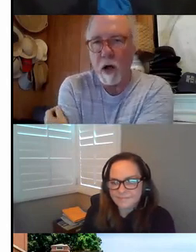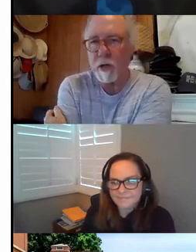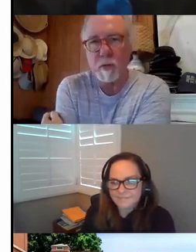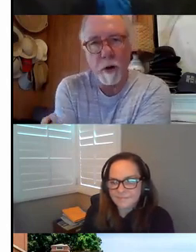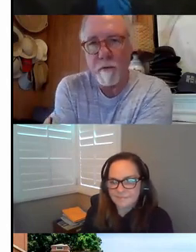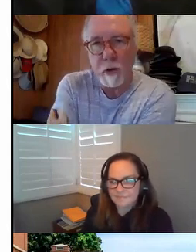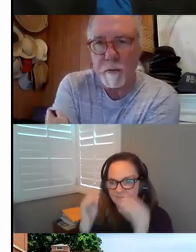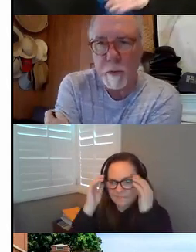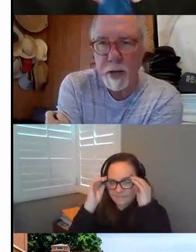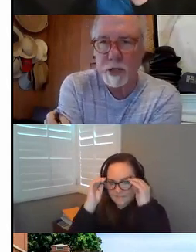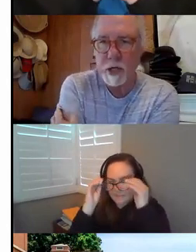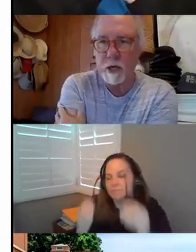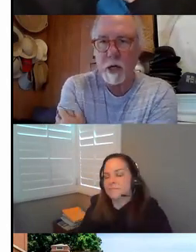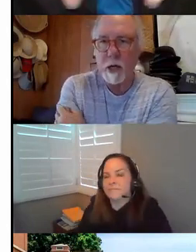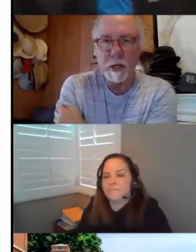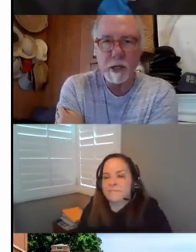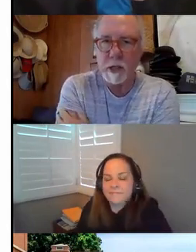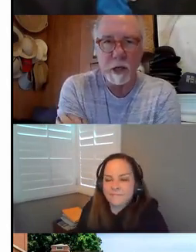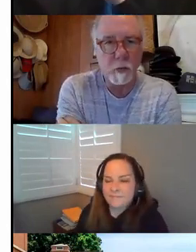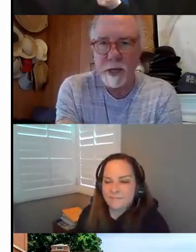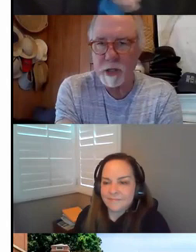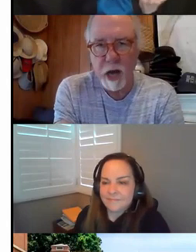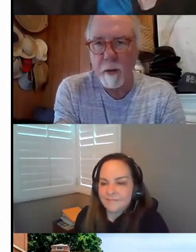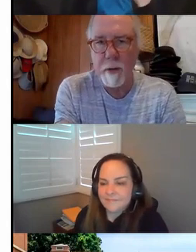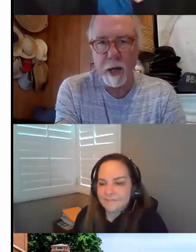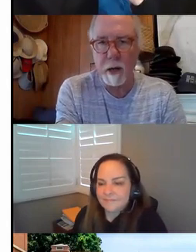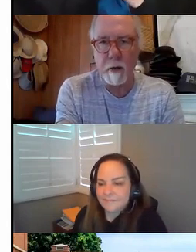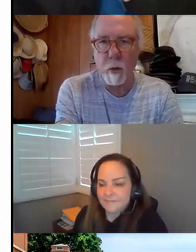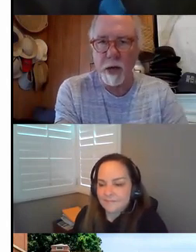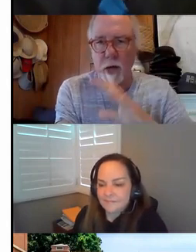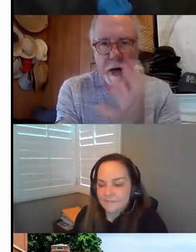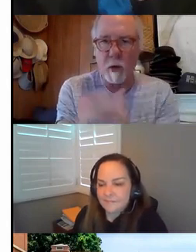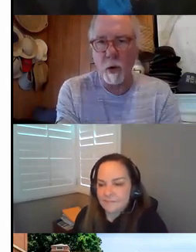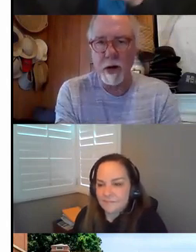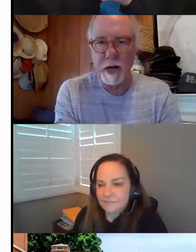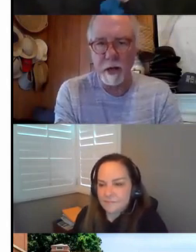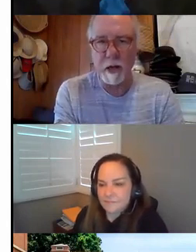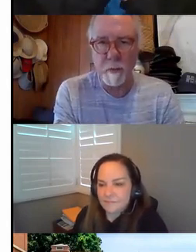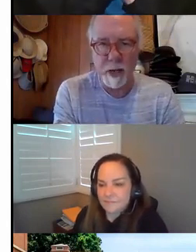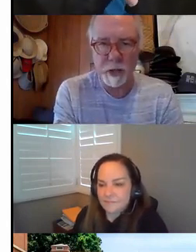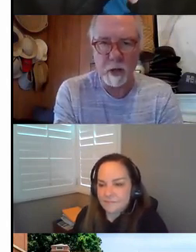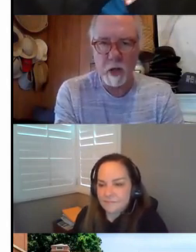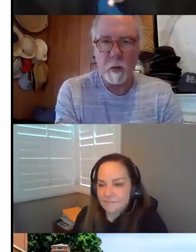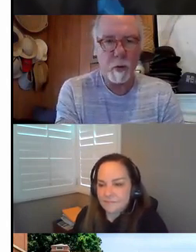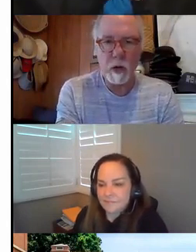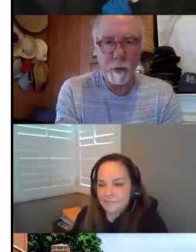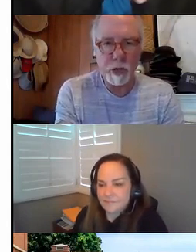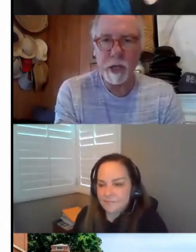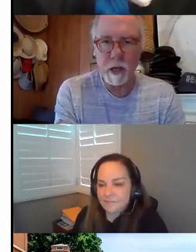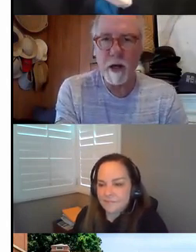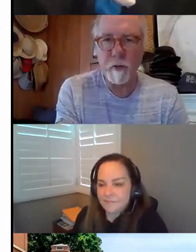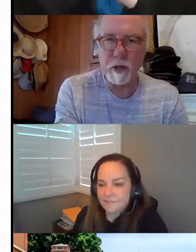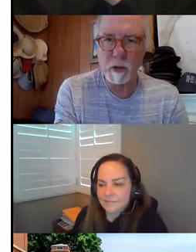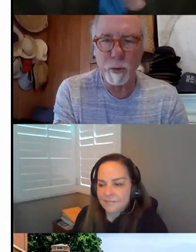much for all this wonderful information and you just did a great job. And, uh, the way you kind of coordinated the information, we really